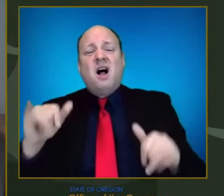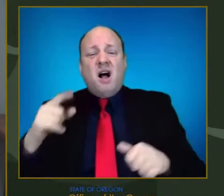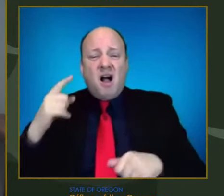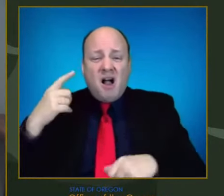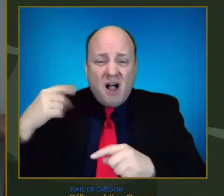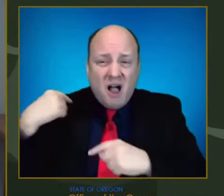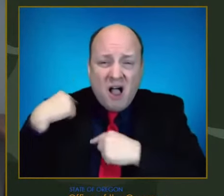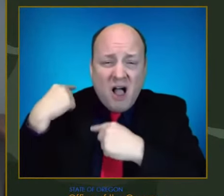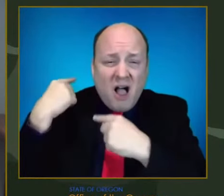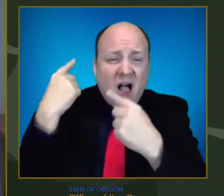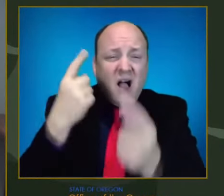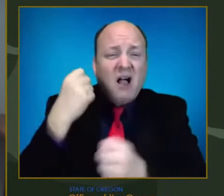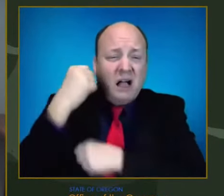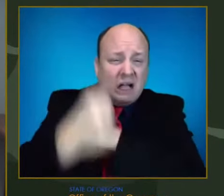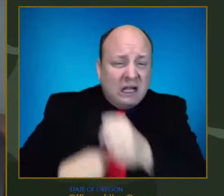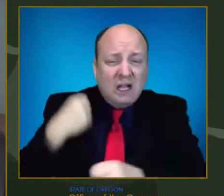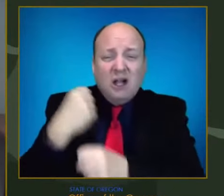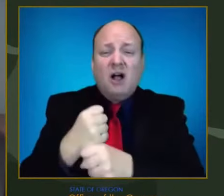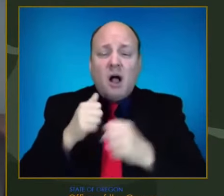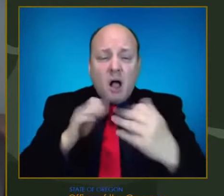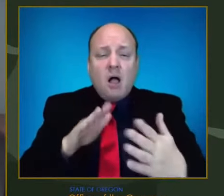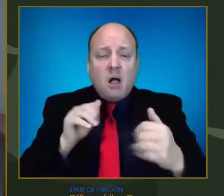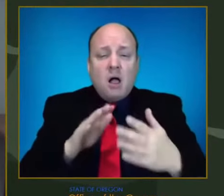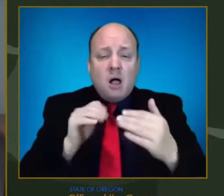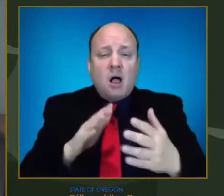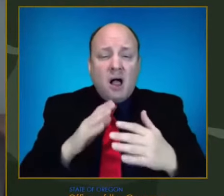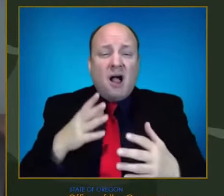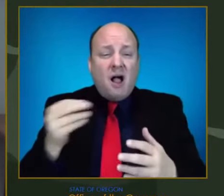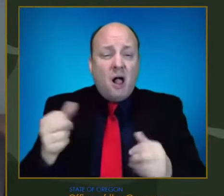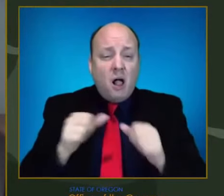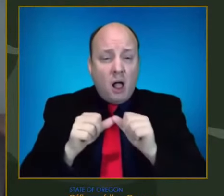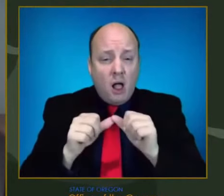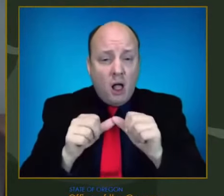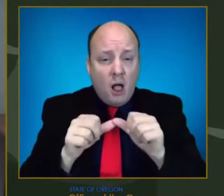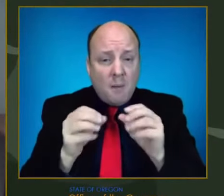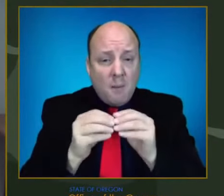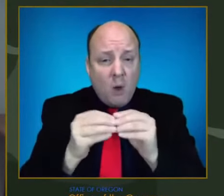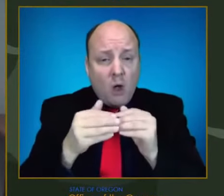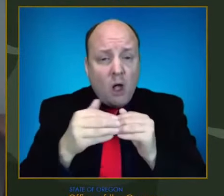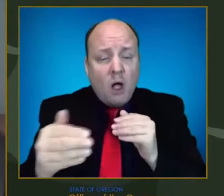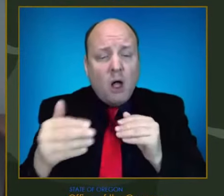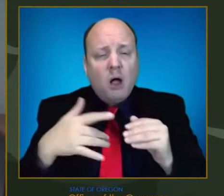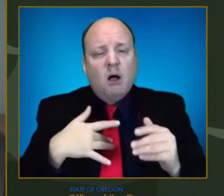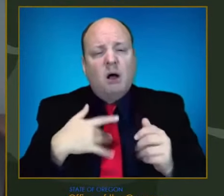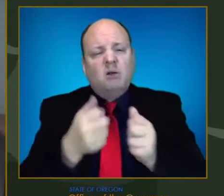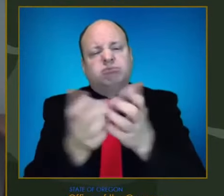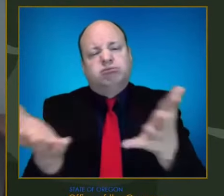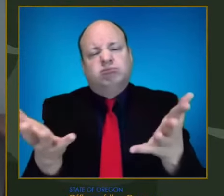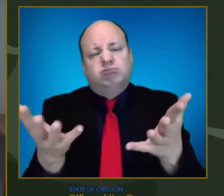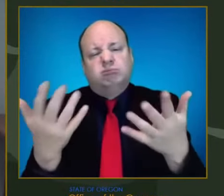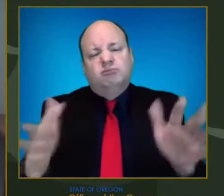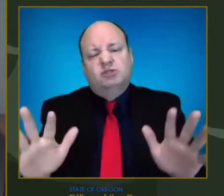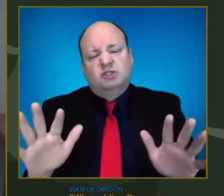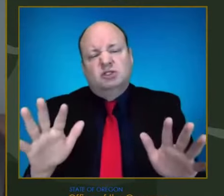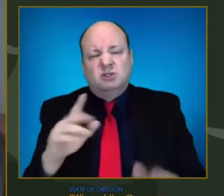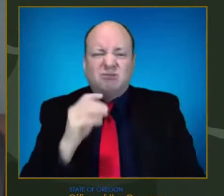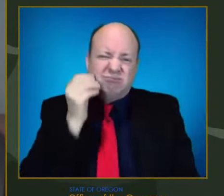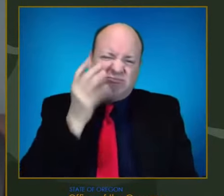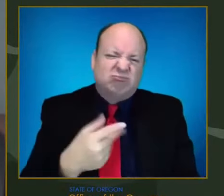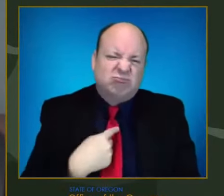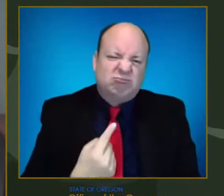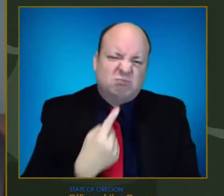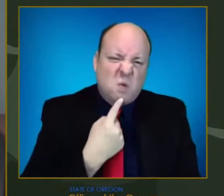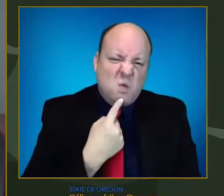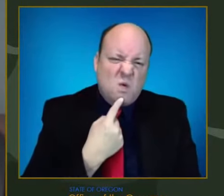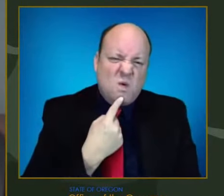justifiably worn out and may well feel defeated in the face of another wave of patients sick with COVID-19. It's